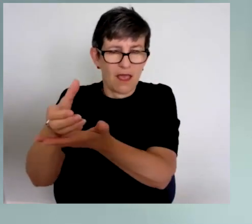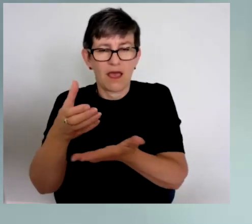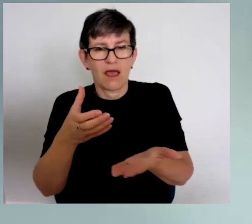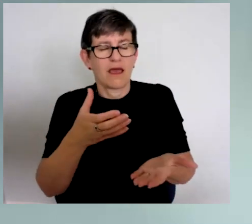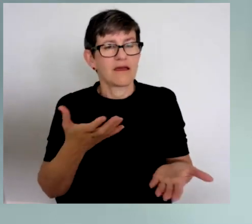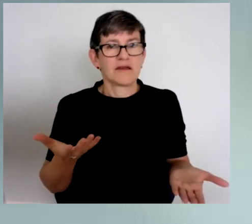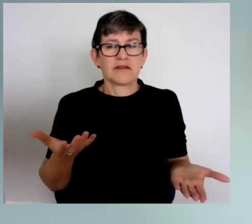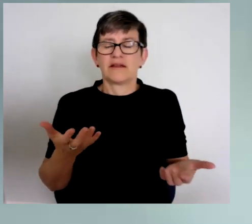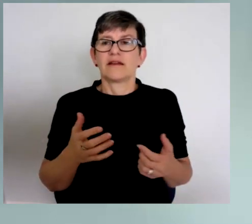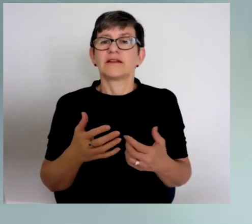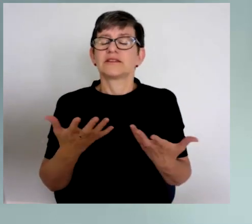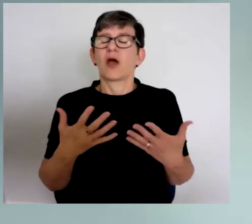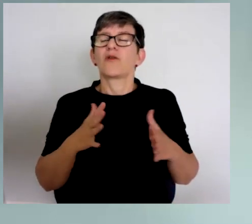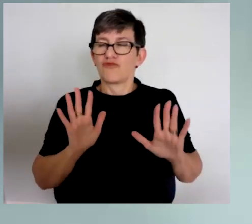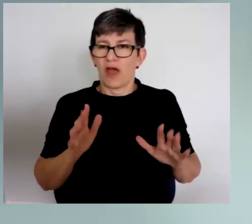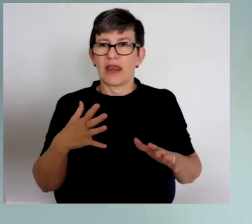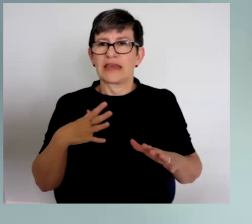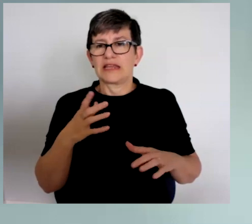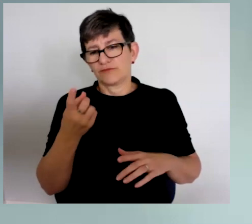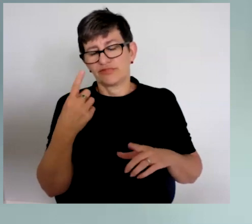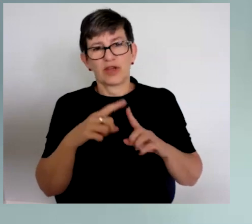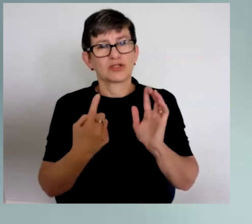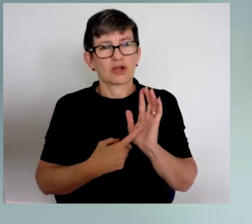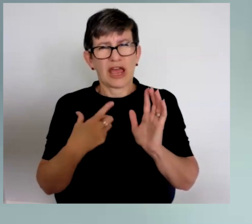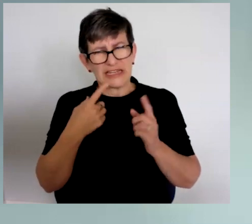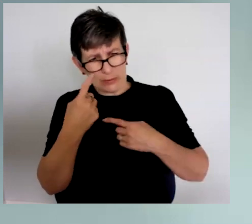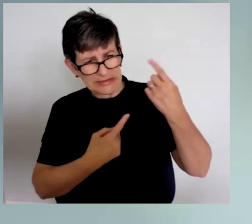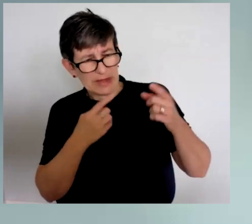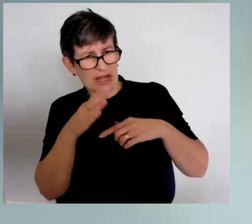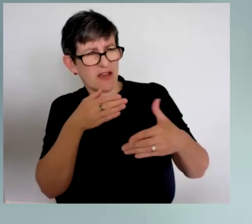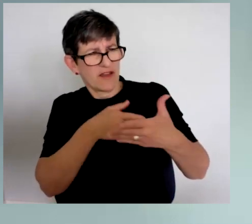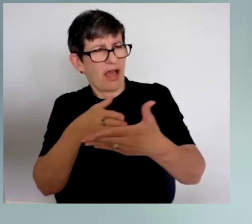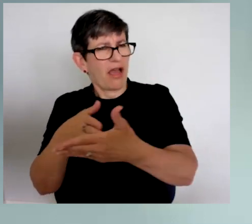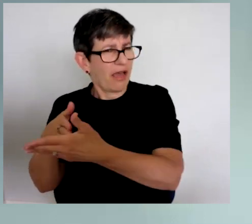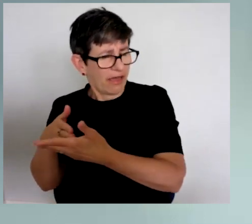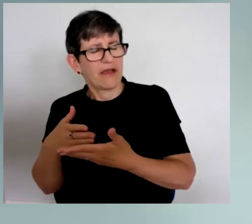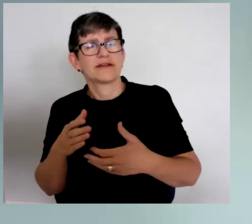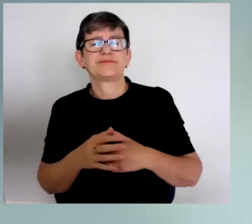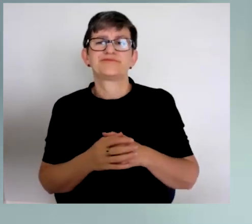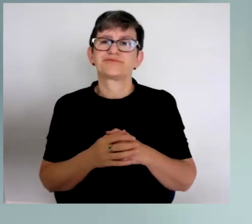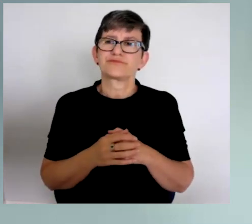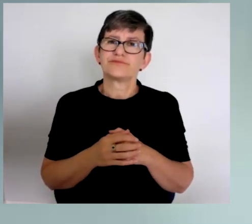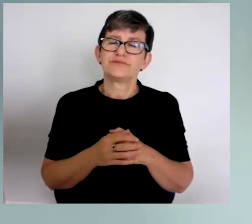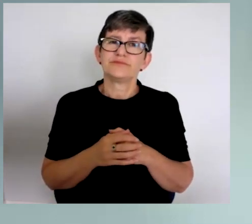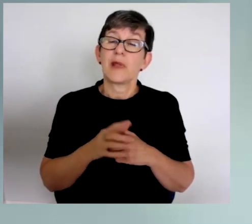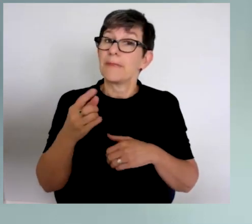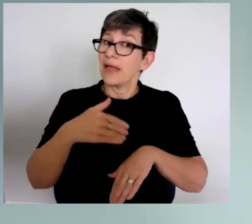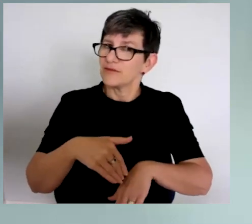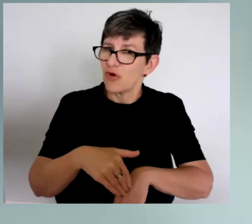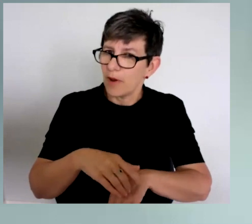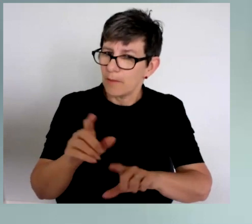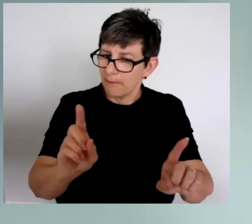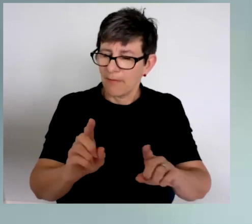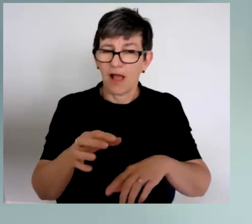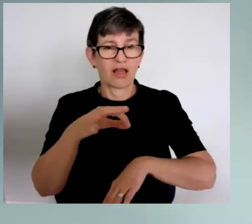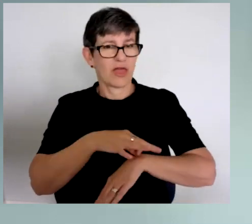eventually, I decided that we needed to talk to the doctors and explain some of the challenges that were occurring here. The problem